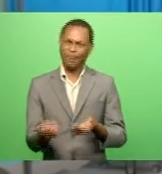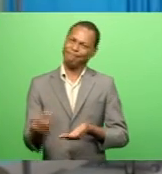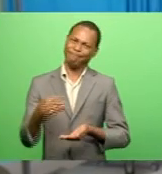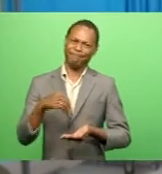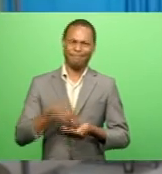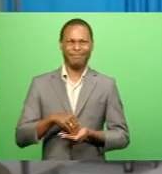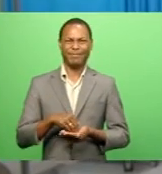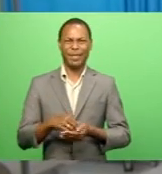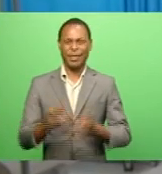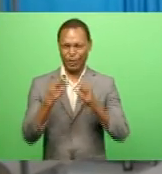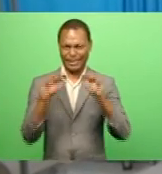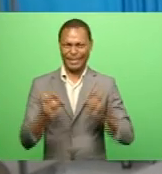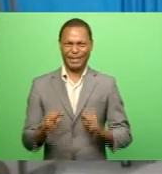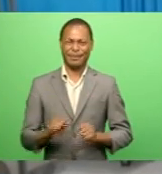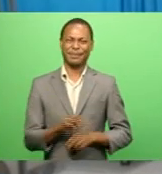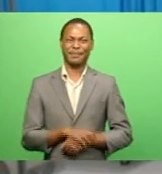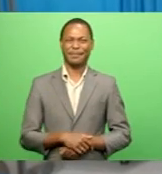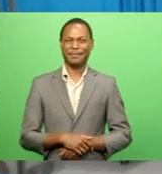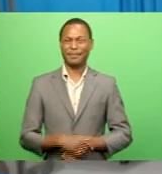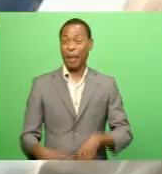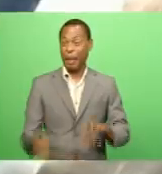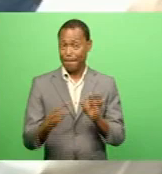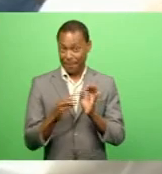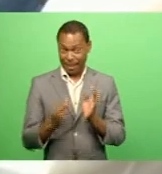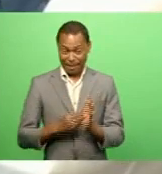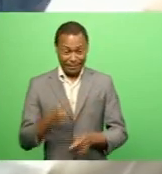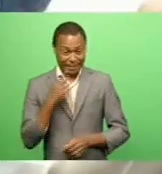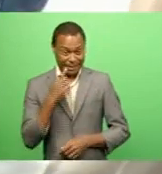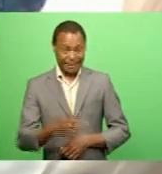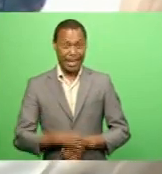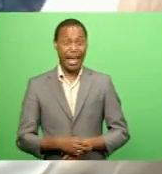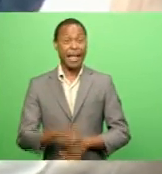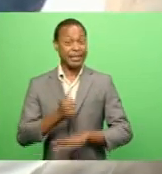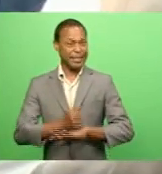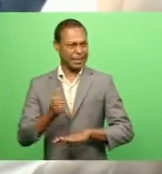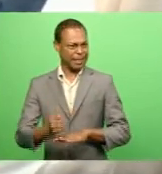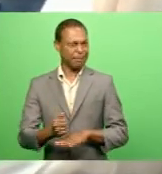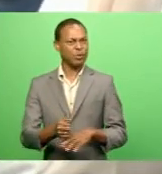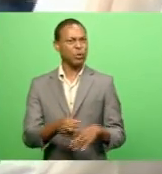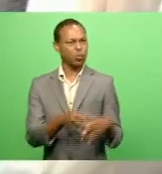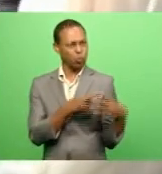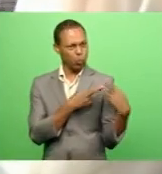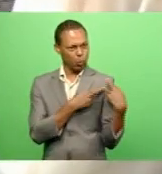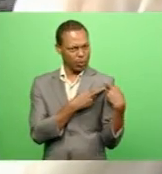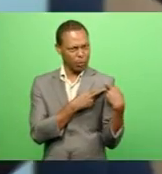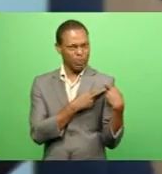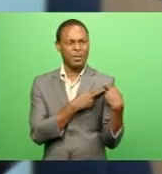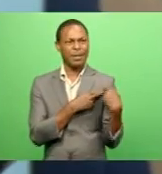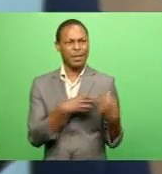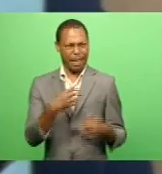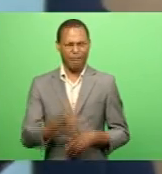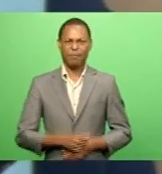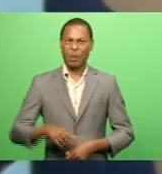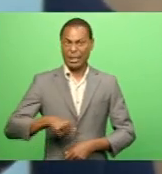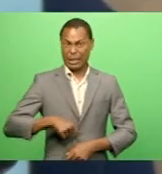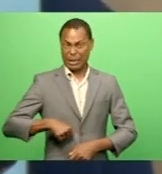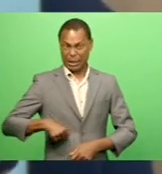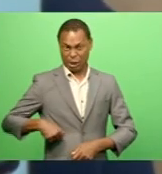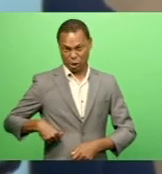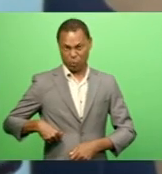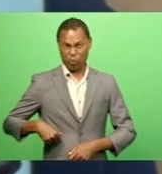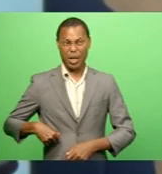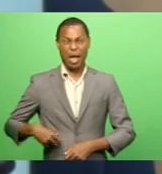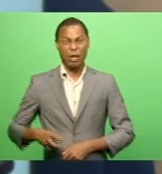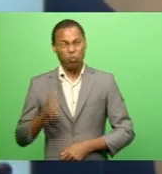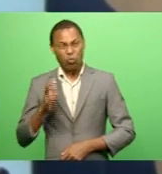The Prime Minister stresses that the government is responsible For ensuring Fijians get medical care such as surgery, physiotherapy,